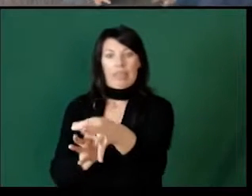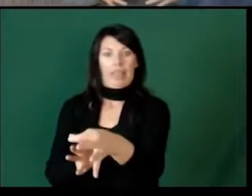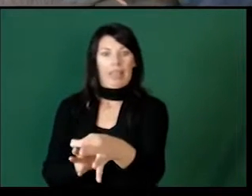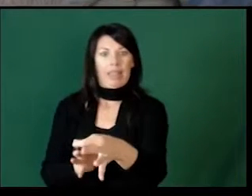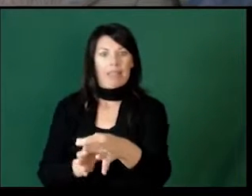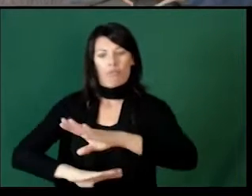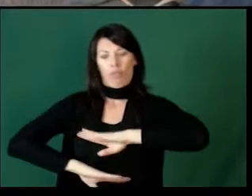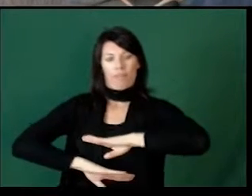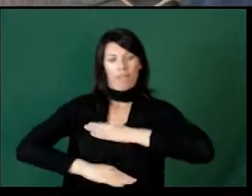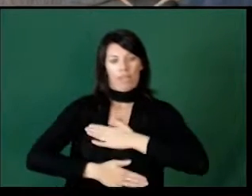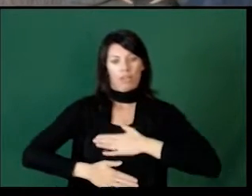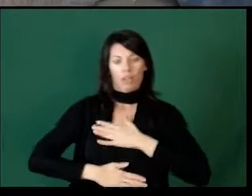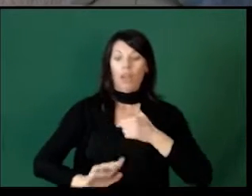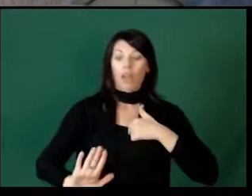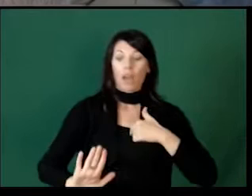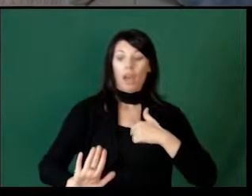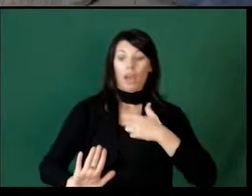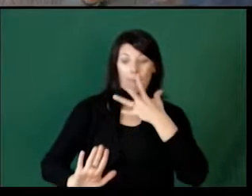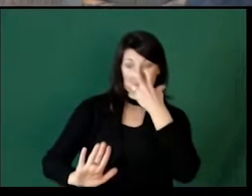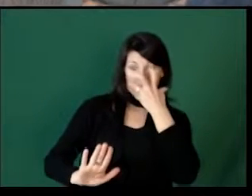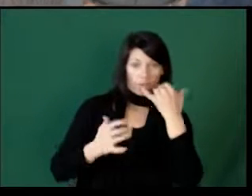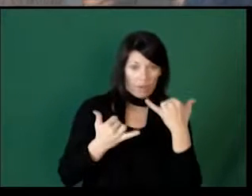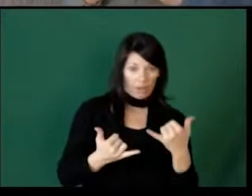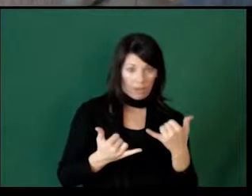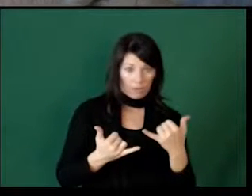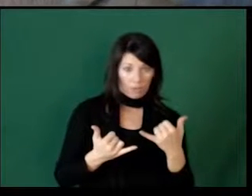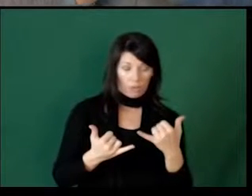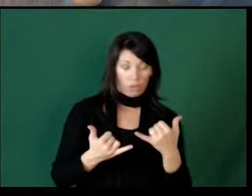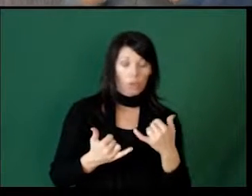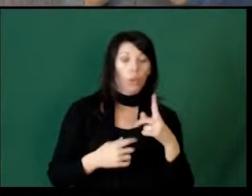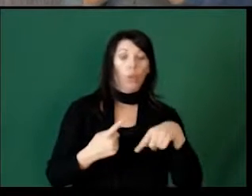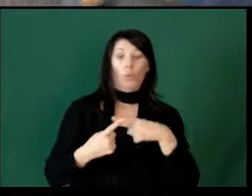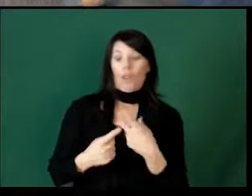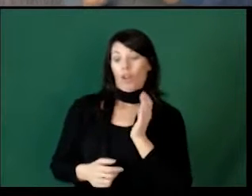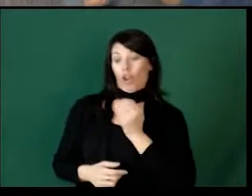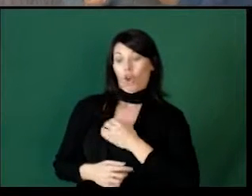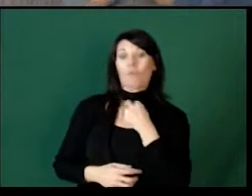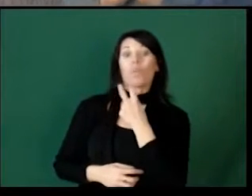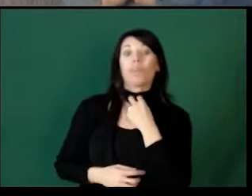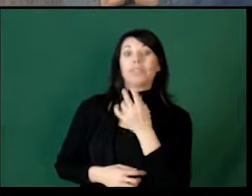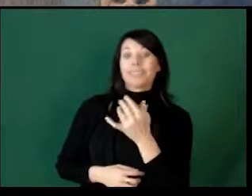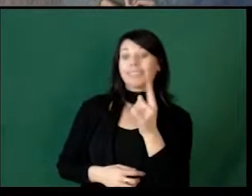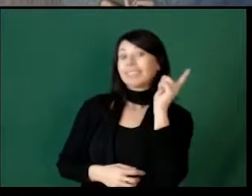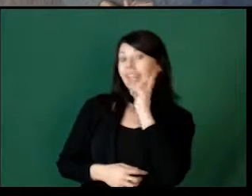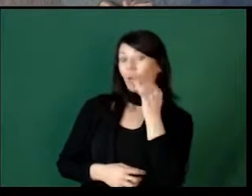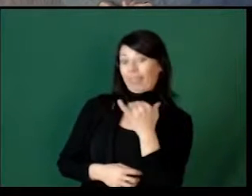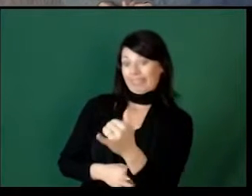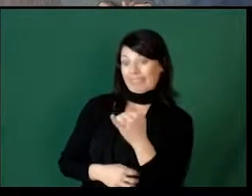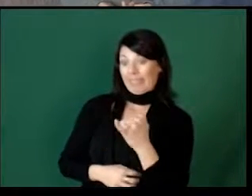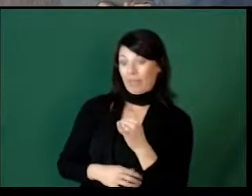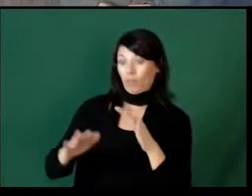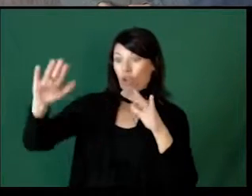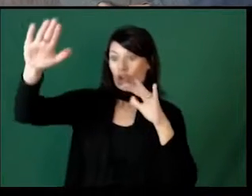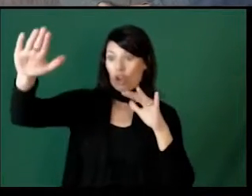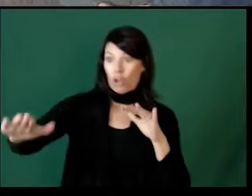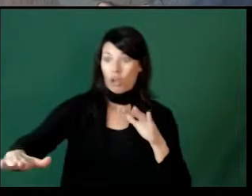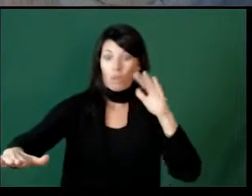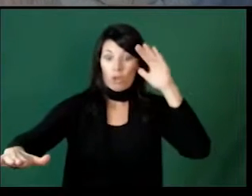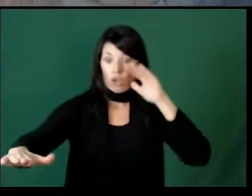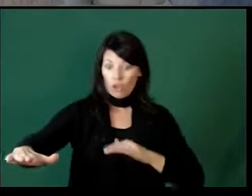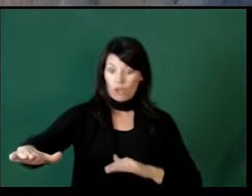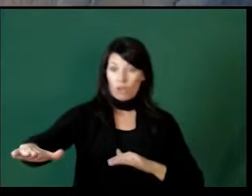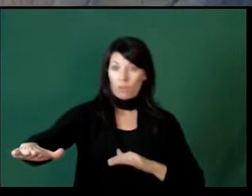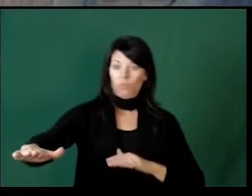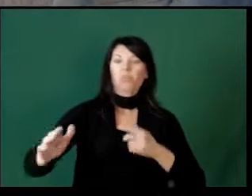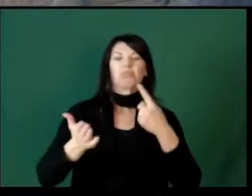gratification. I'm really mad right now. I encourage you to calm down. When you and I, our voices sound the same, then we can discuss this further.